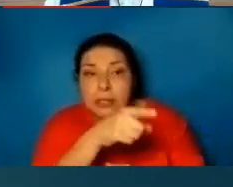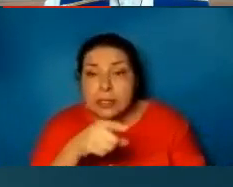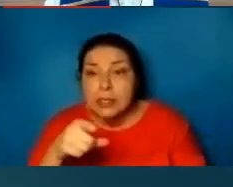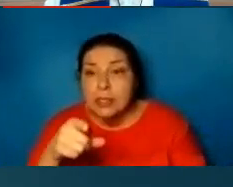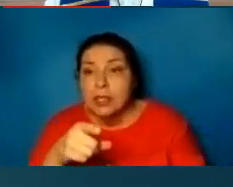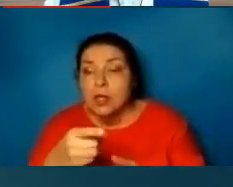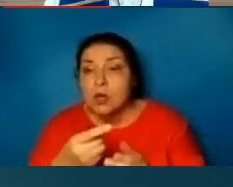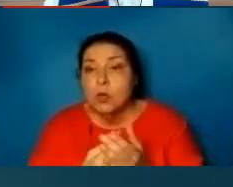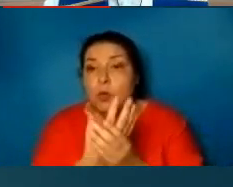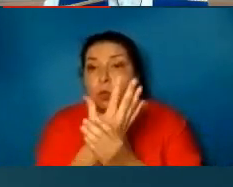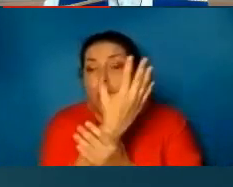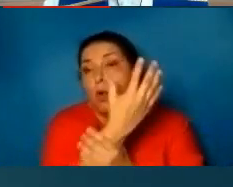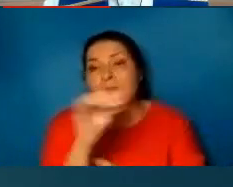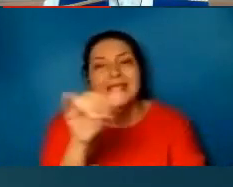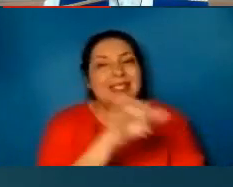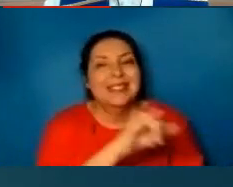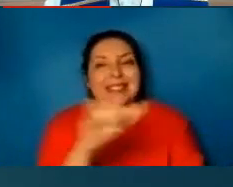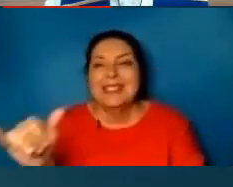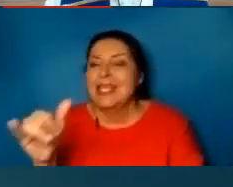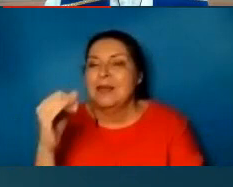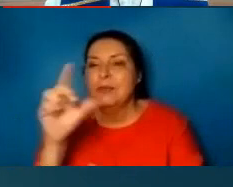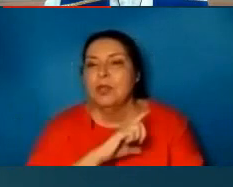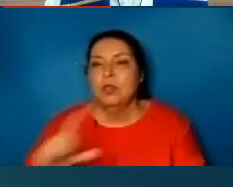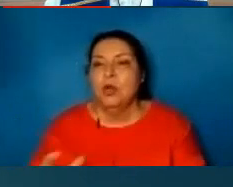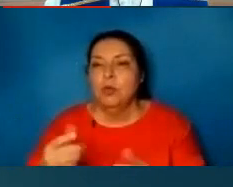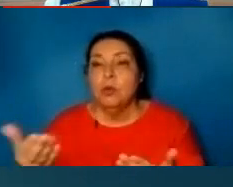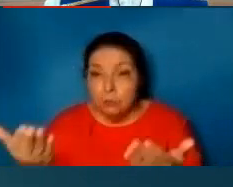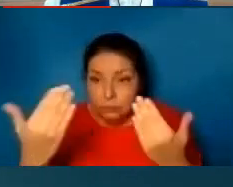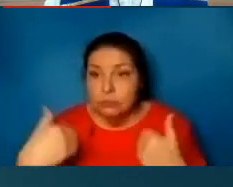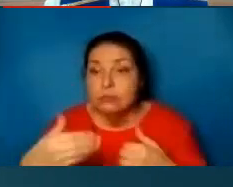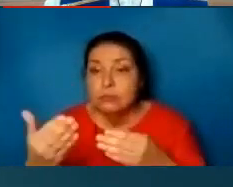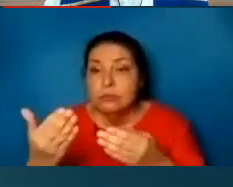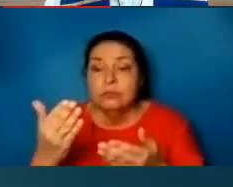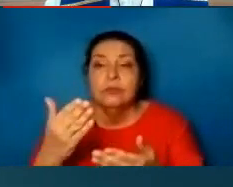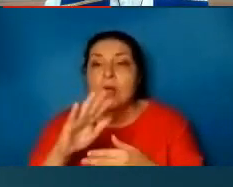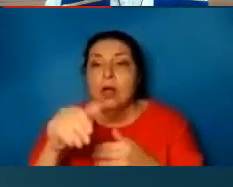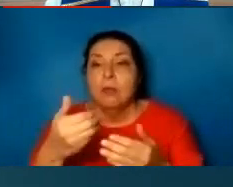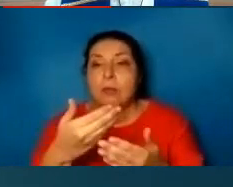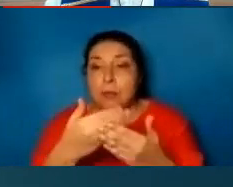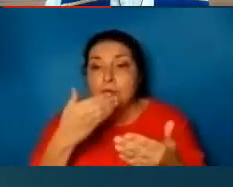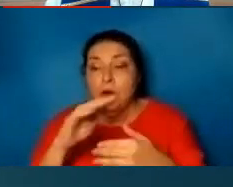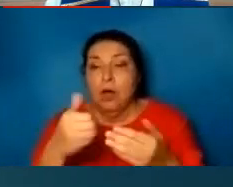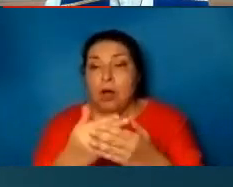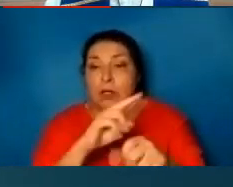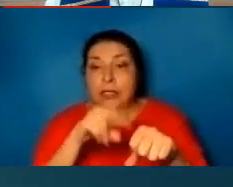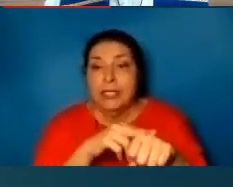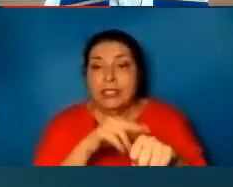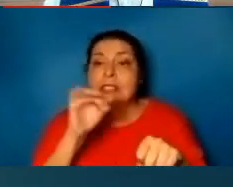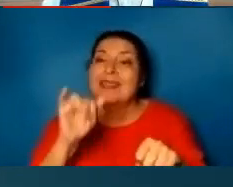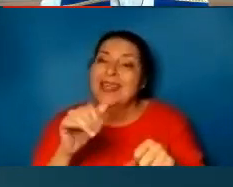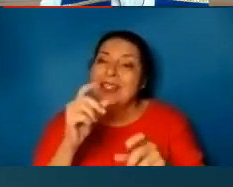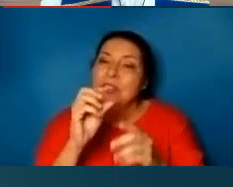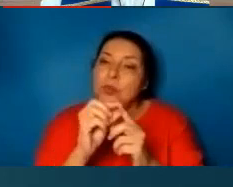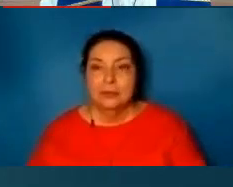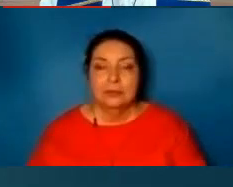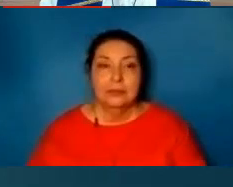up, so the Lord God will cause righteousness and praise to sprout up before all nations. This is the word of the Lord.